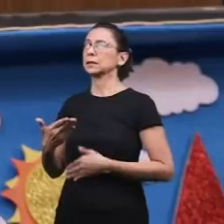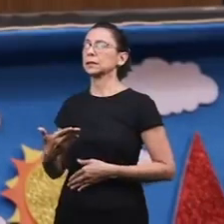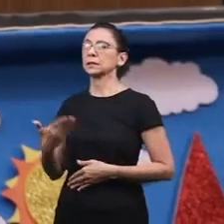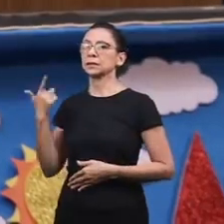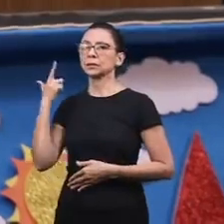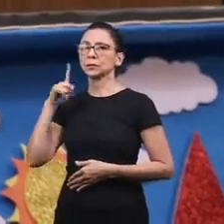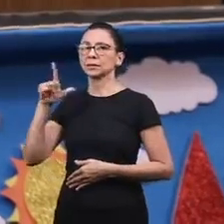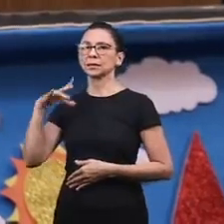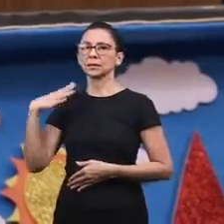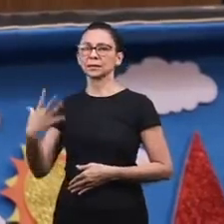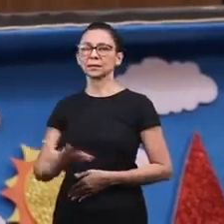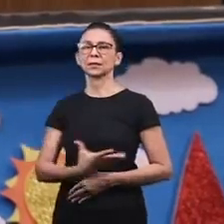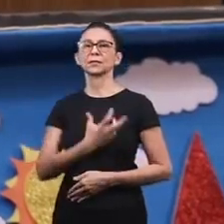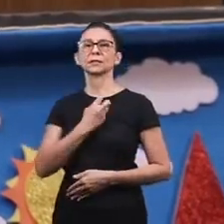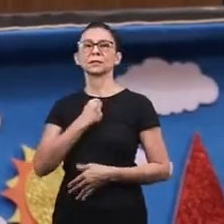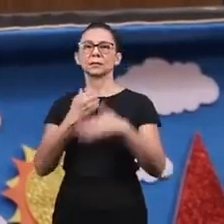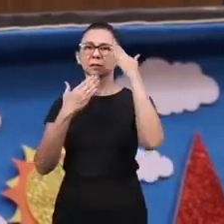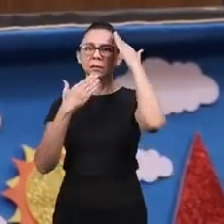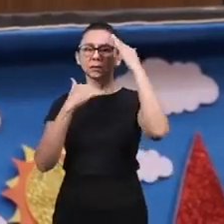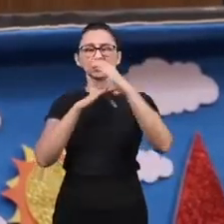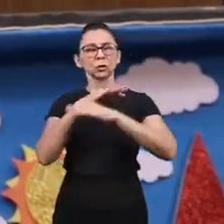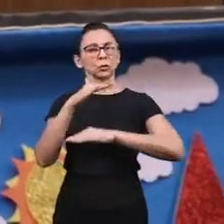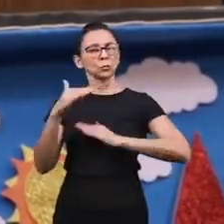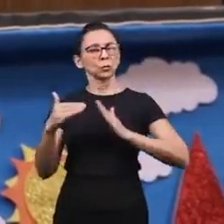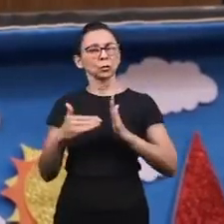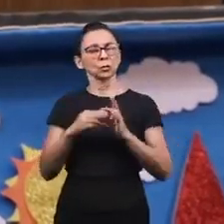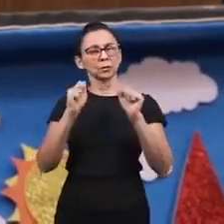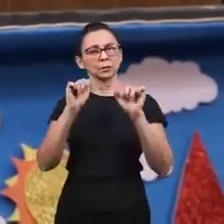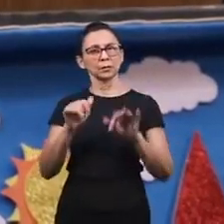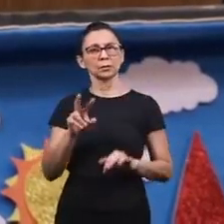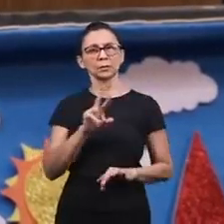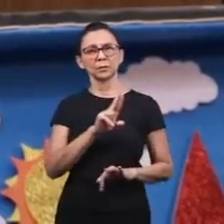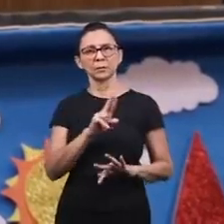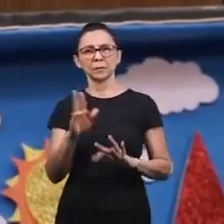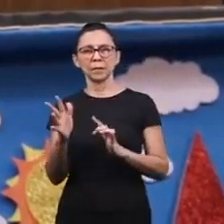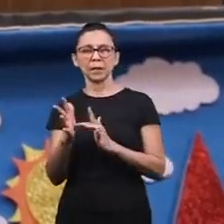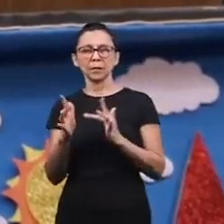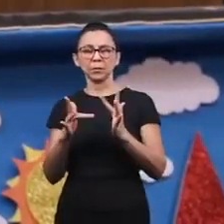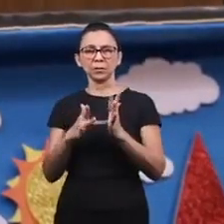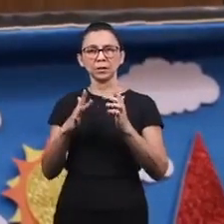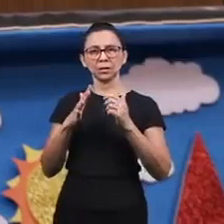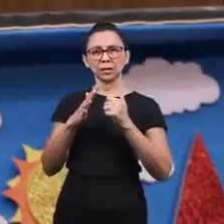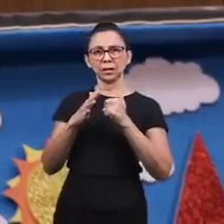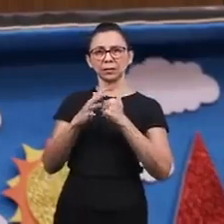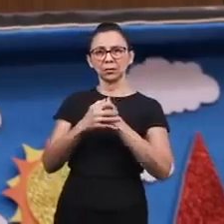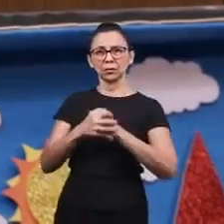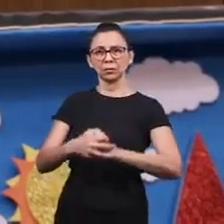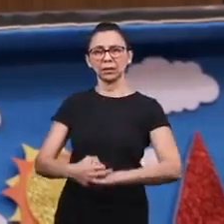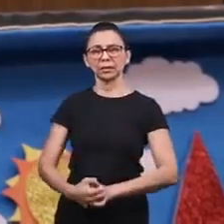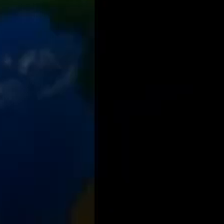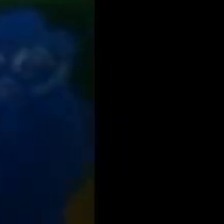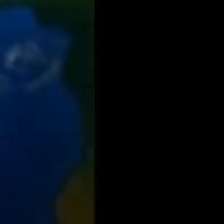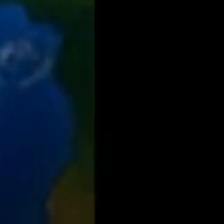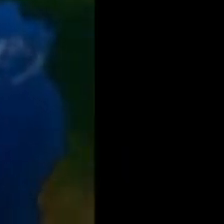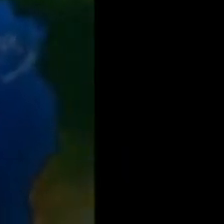and reach eternity. We glorify you for everything, for all the blessings, in the name of Jesus, amen.